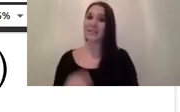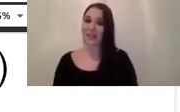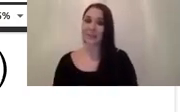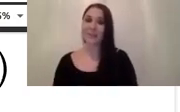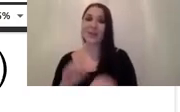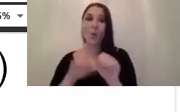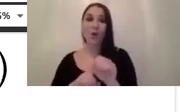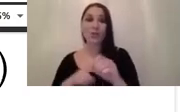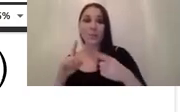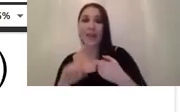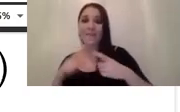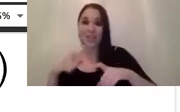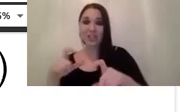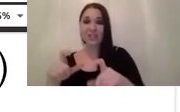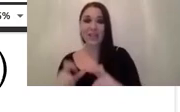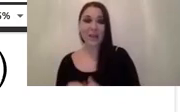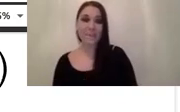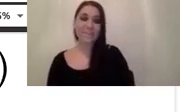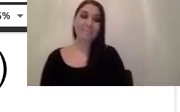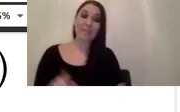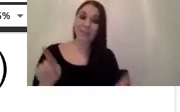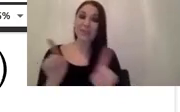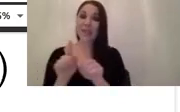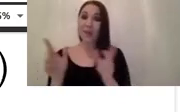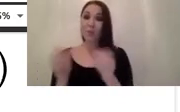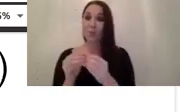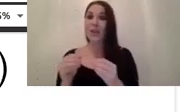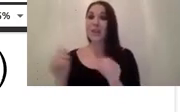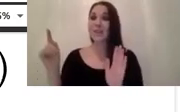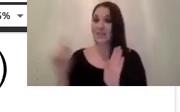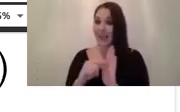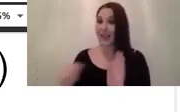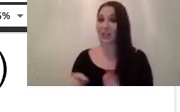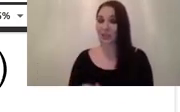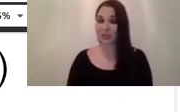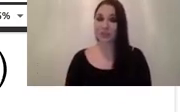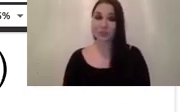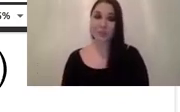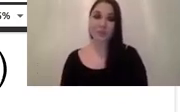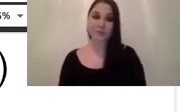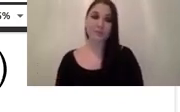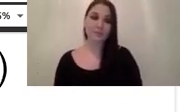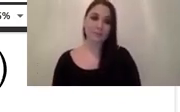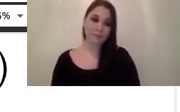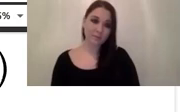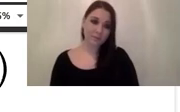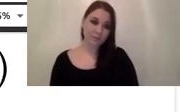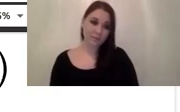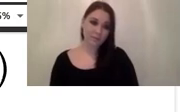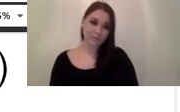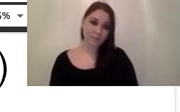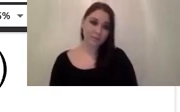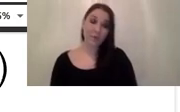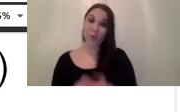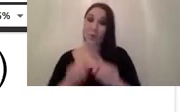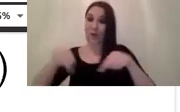and uh in the seamless sensors um compared to ccd ones um we can